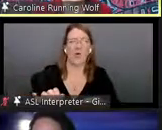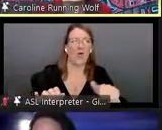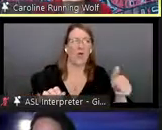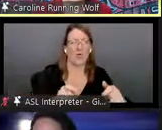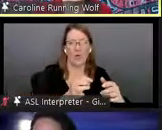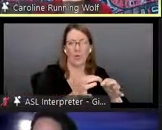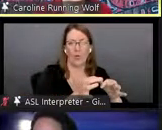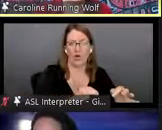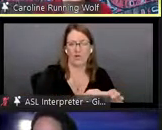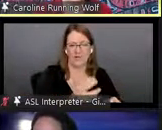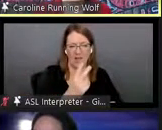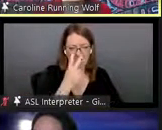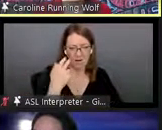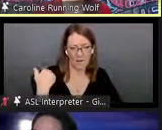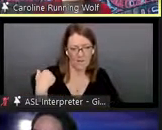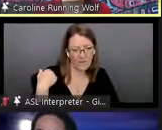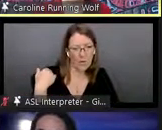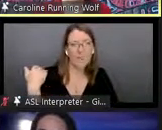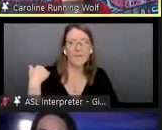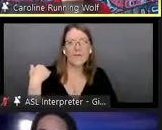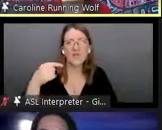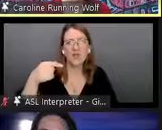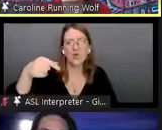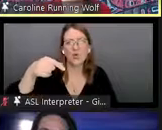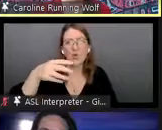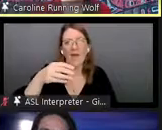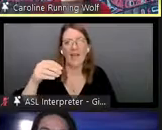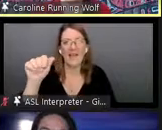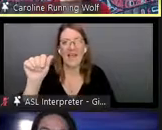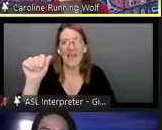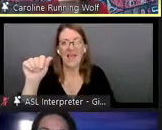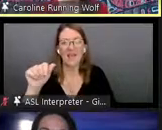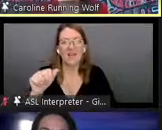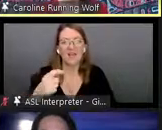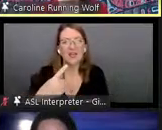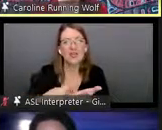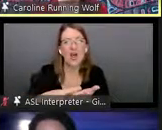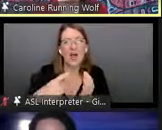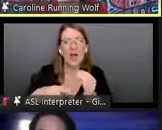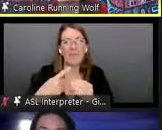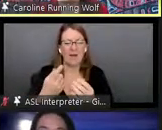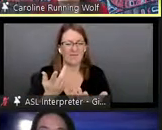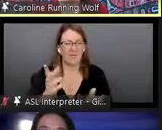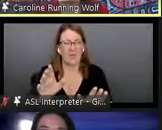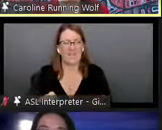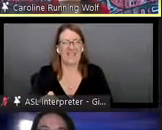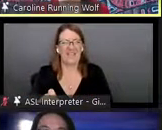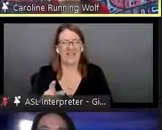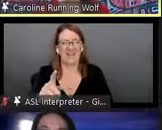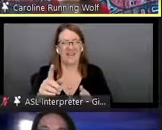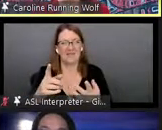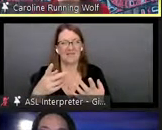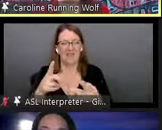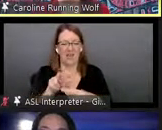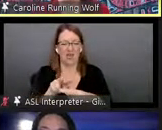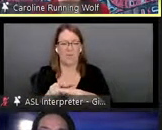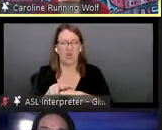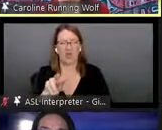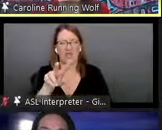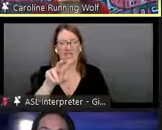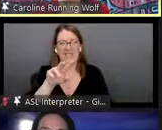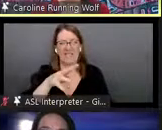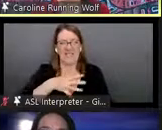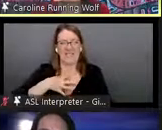the q a or chat uh the the zebra being a terminology that's not very important